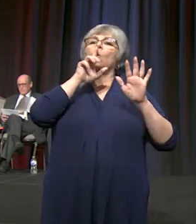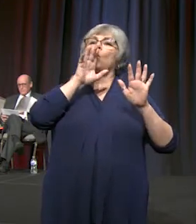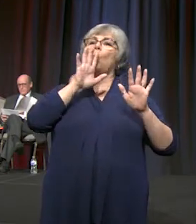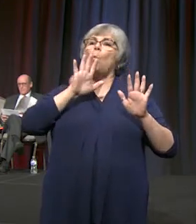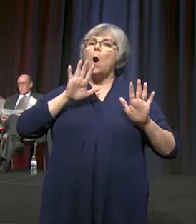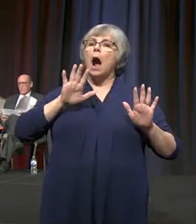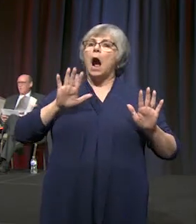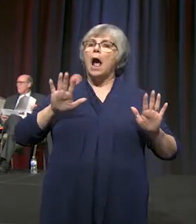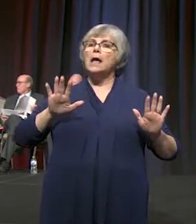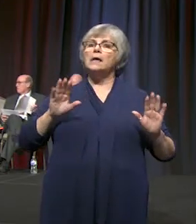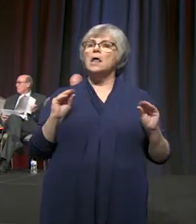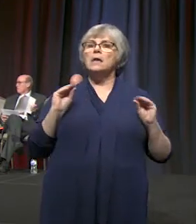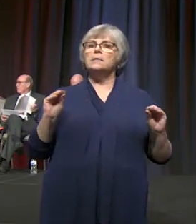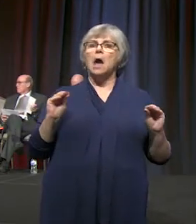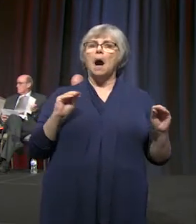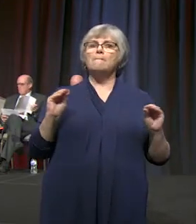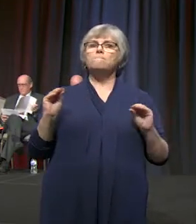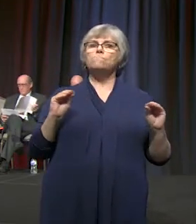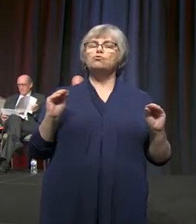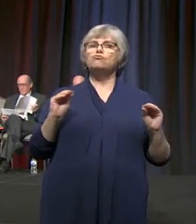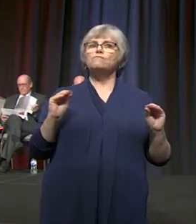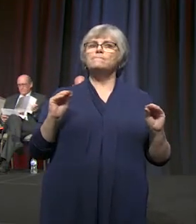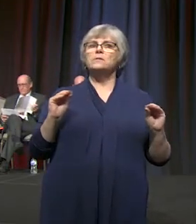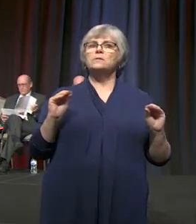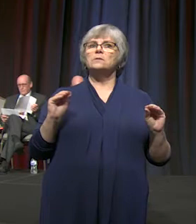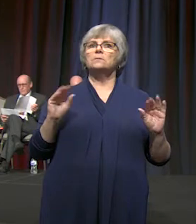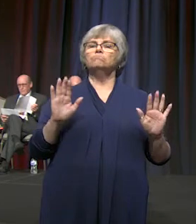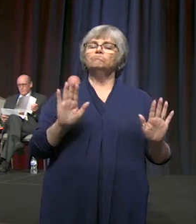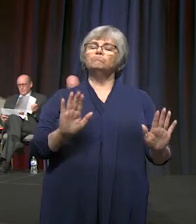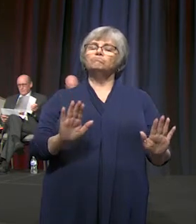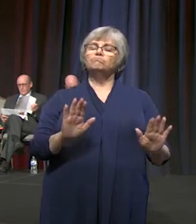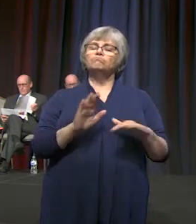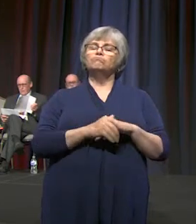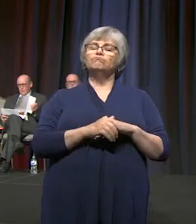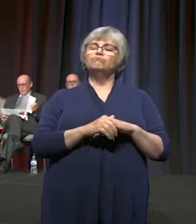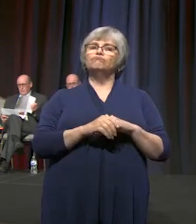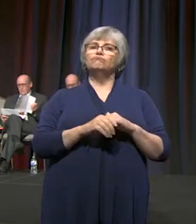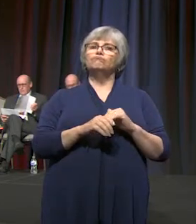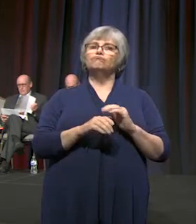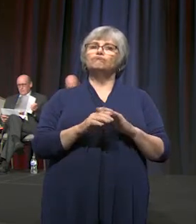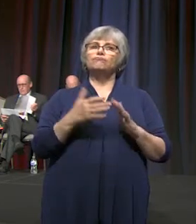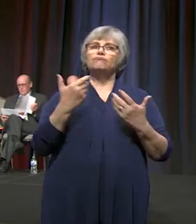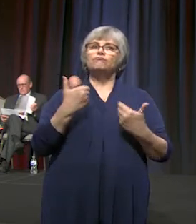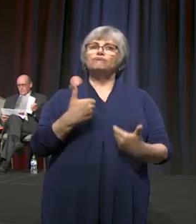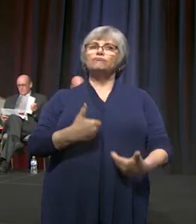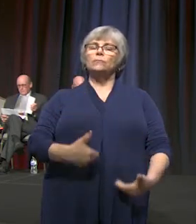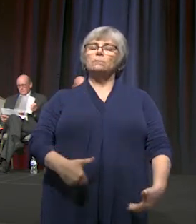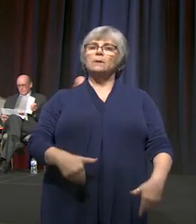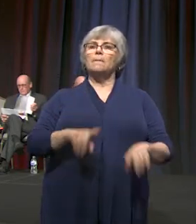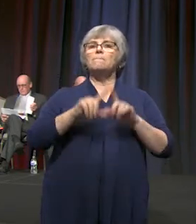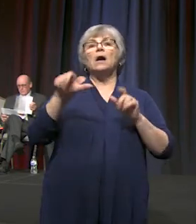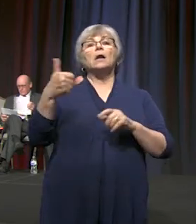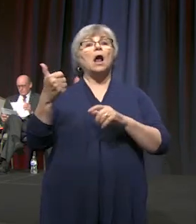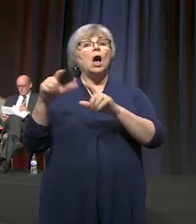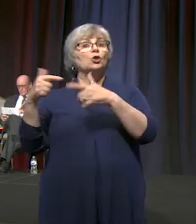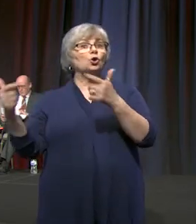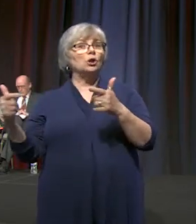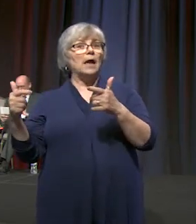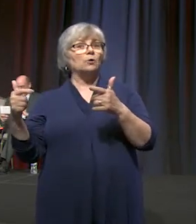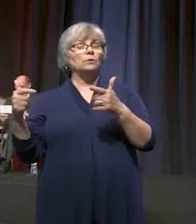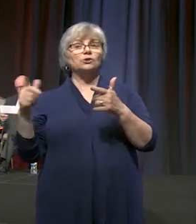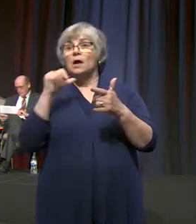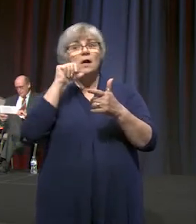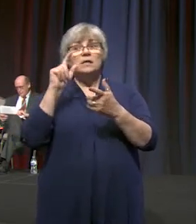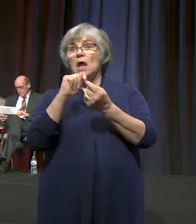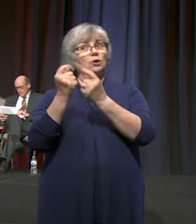non-movement, contemplative being. But in other languages it was not